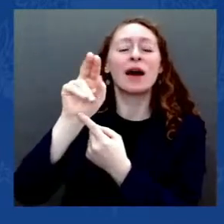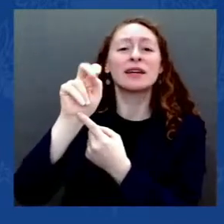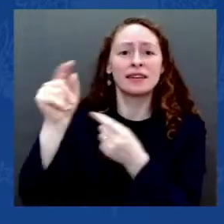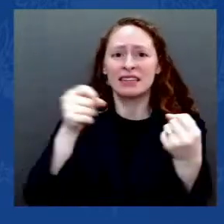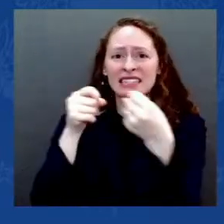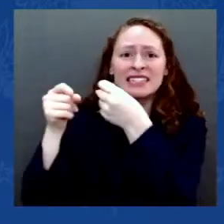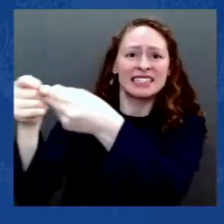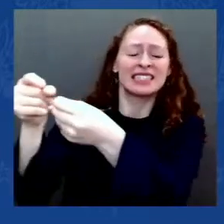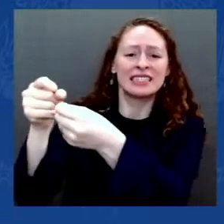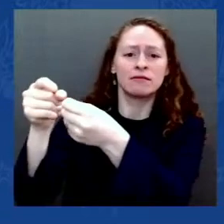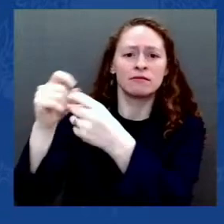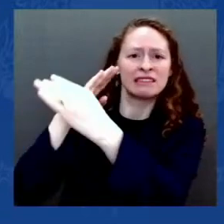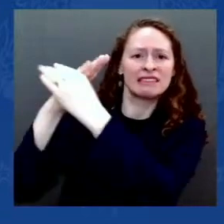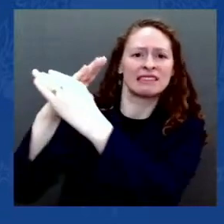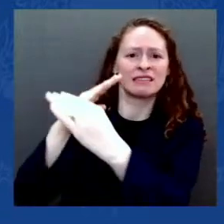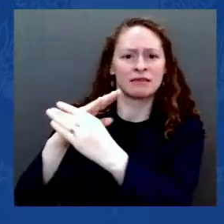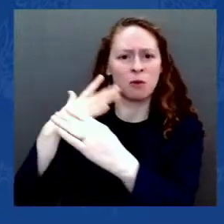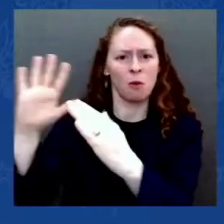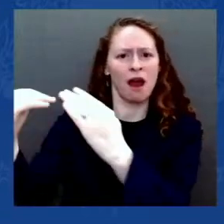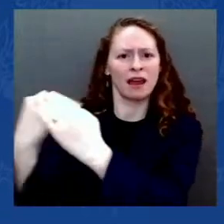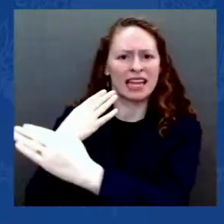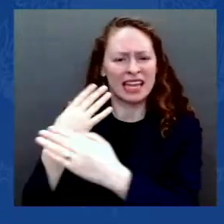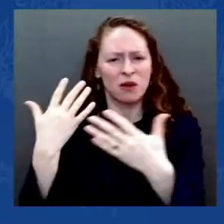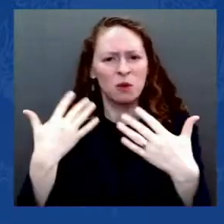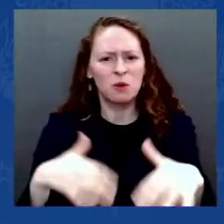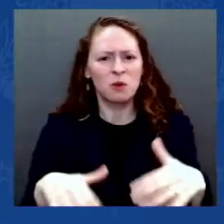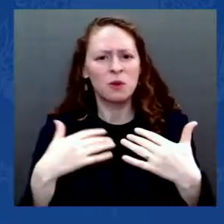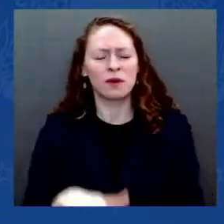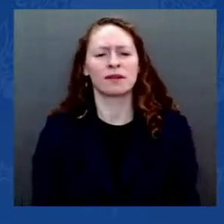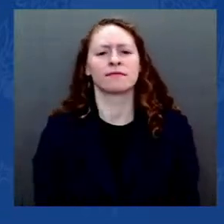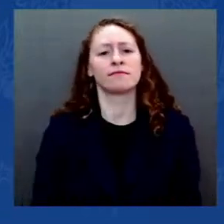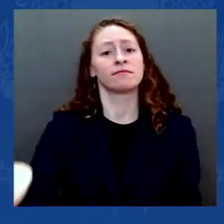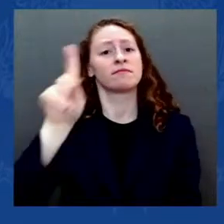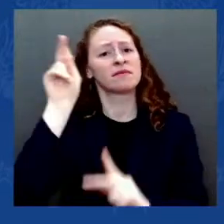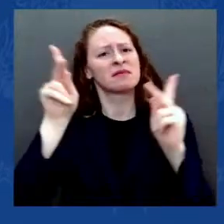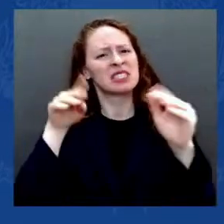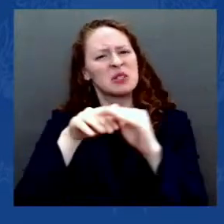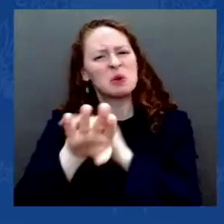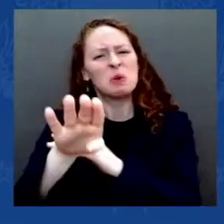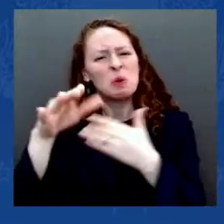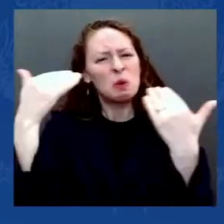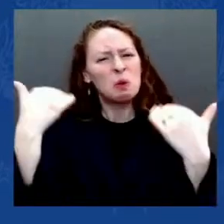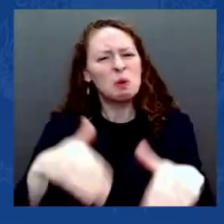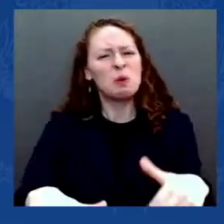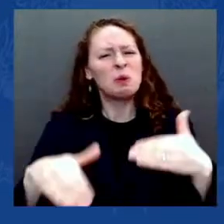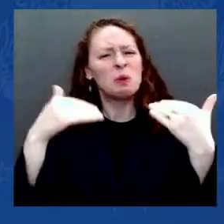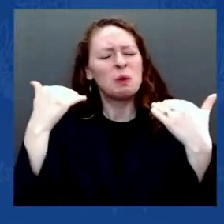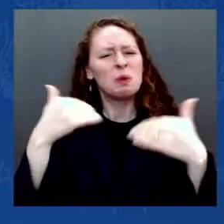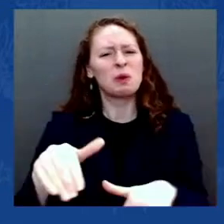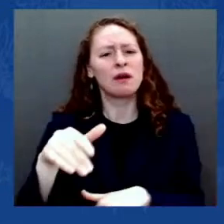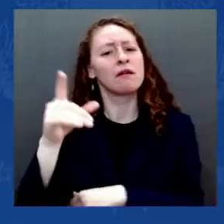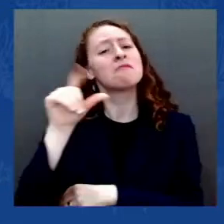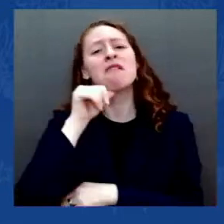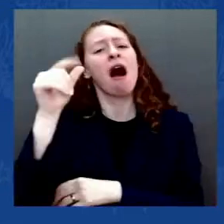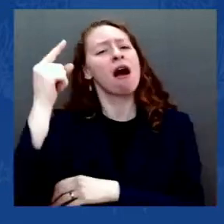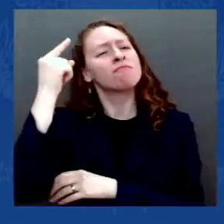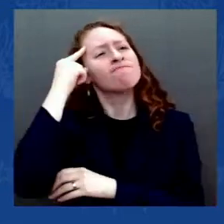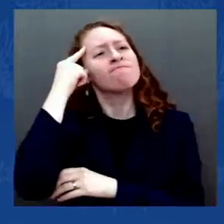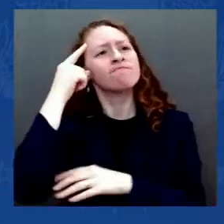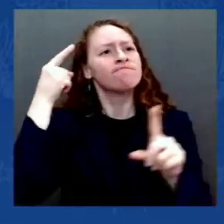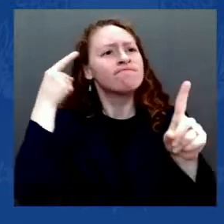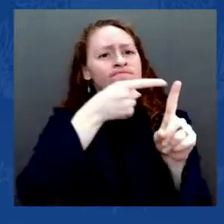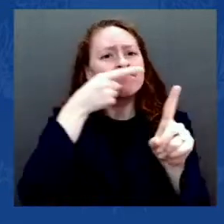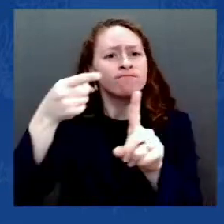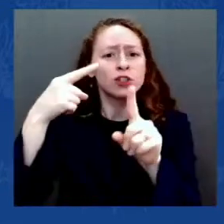the lives of elected leaders. What they sought to degrade and destroy